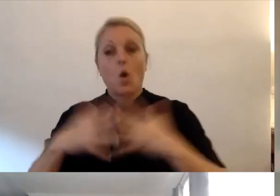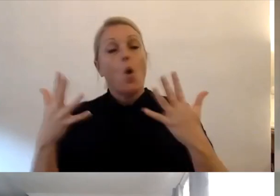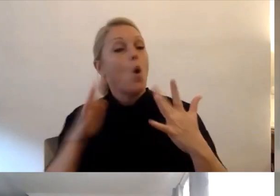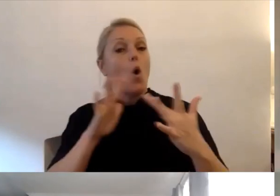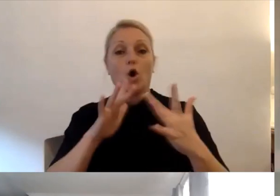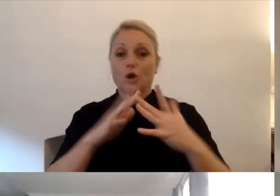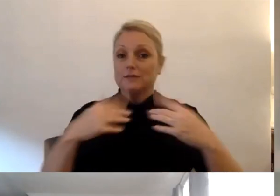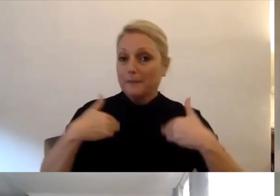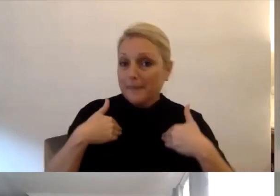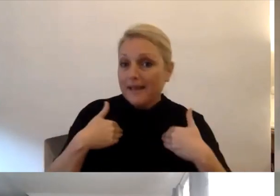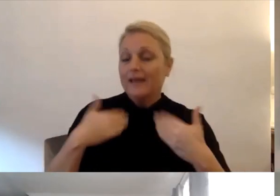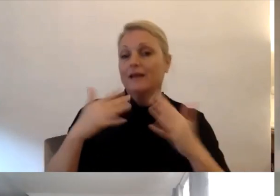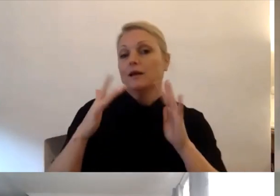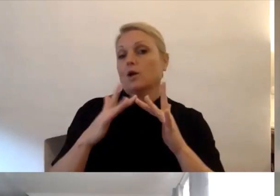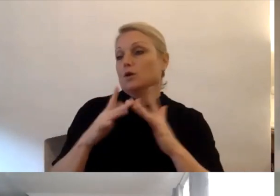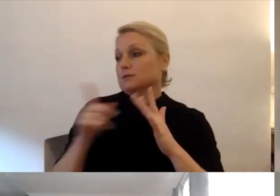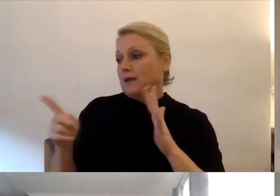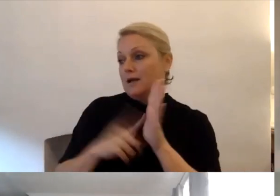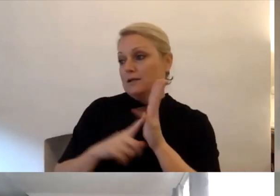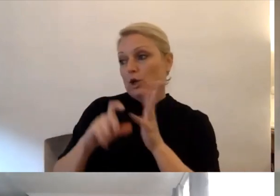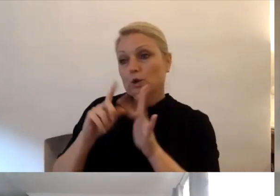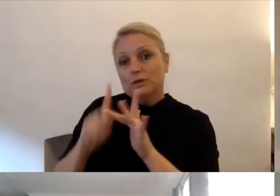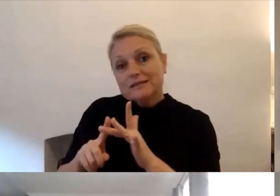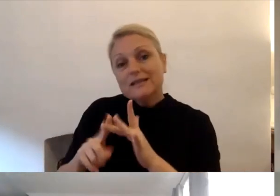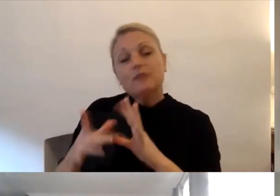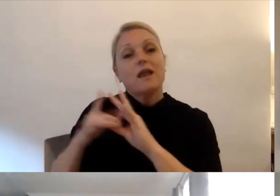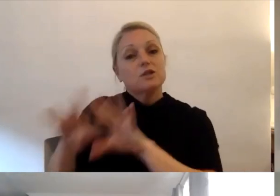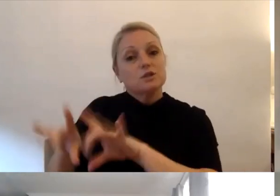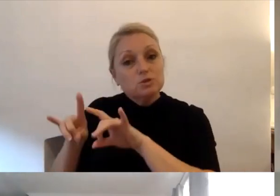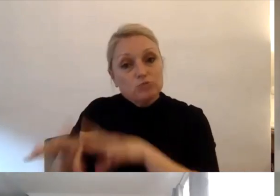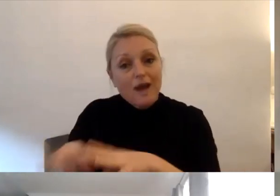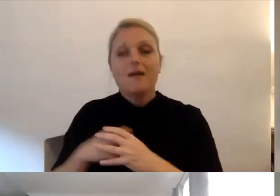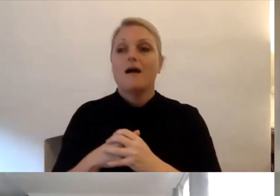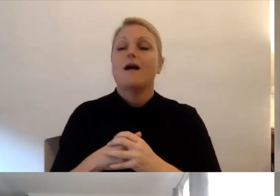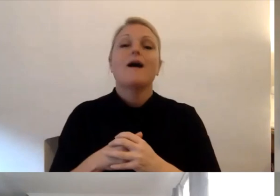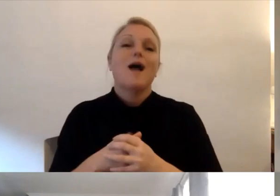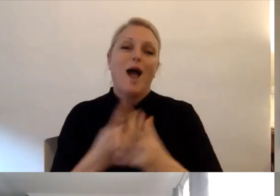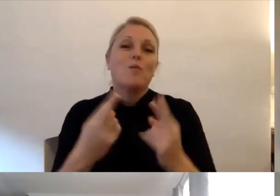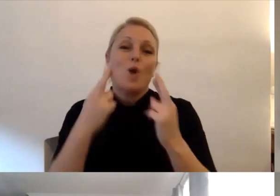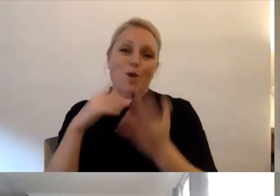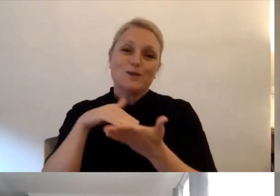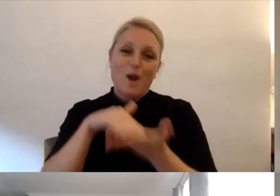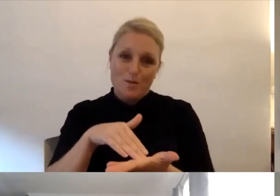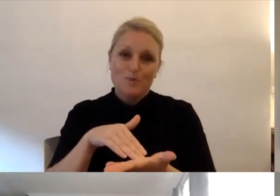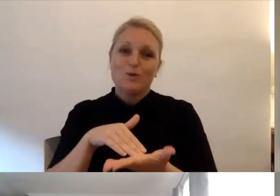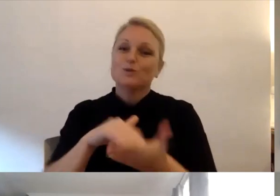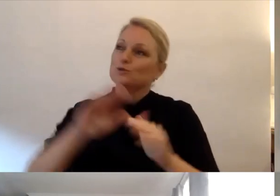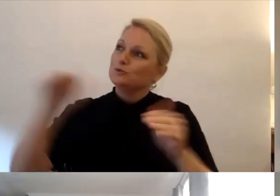And we hope to assist you to engage with the Disability Royal Commission.